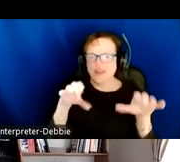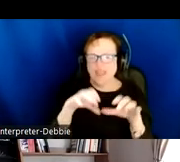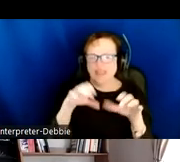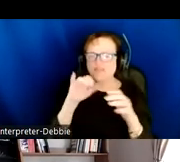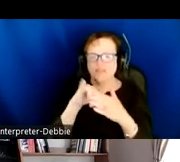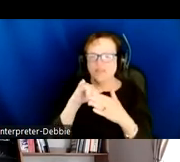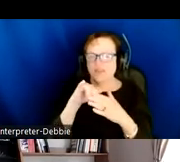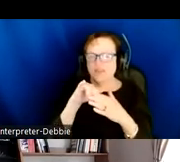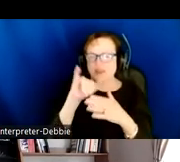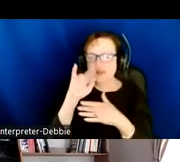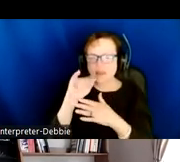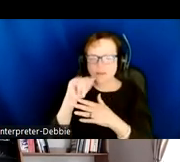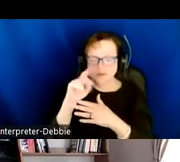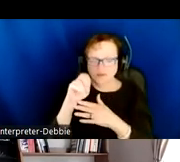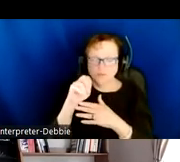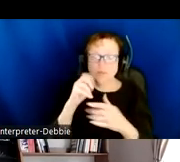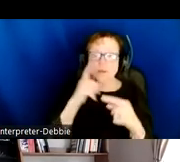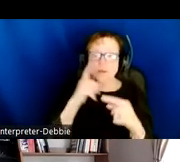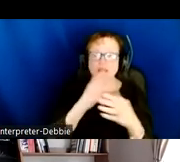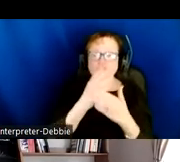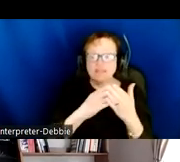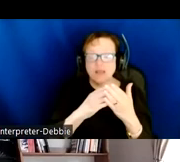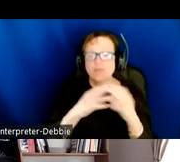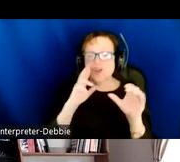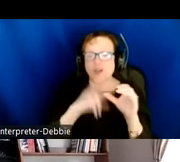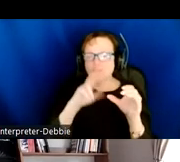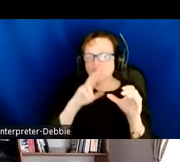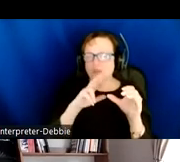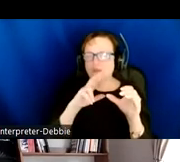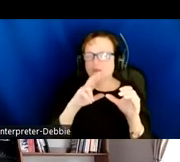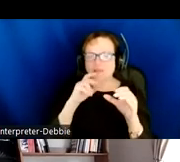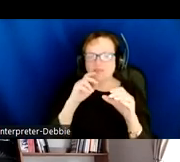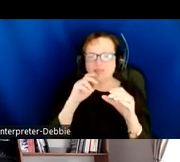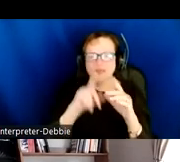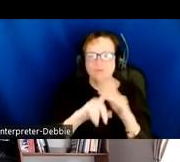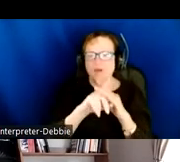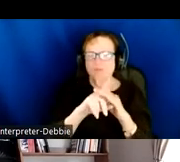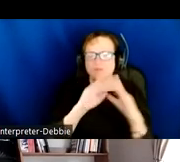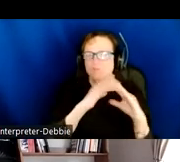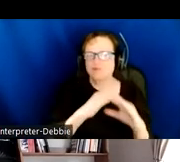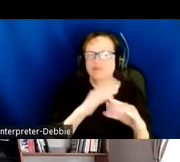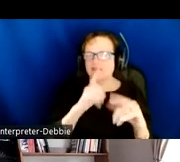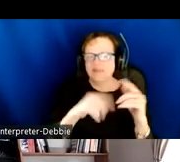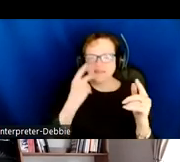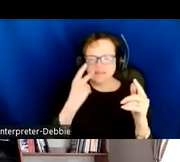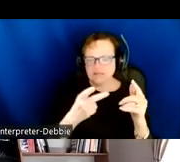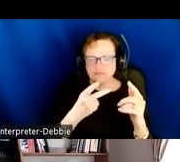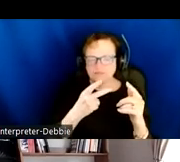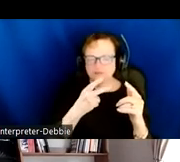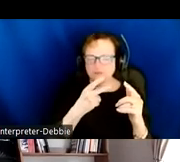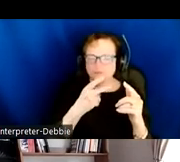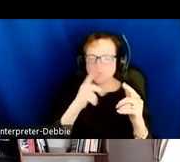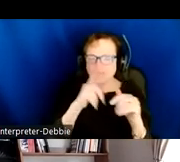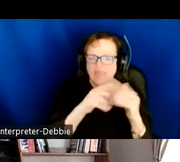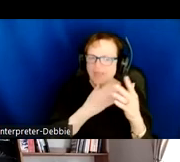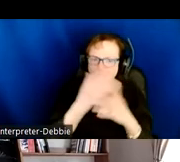Similarly, there are some copy protection schemes that prevent the menu from appearing. Image does not work with those either. A third one